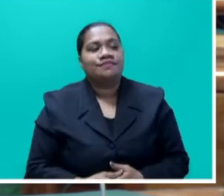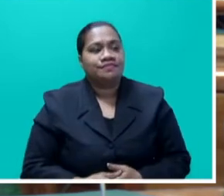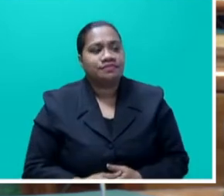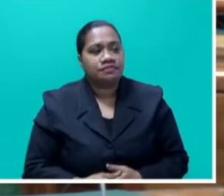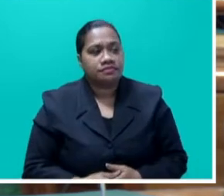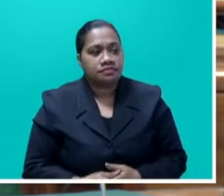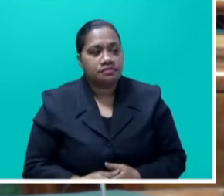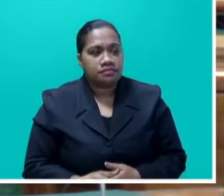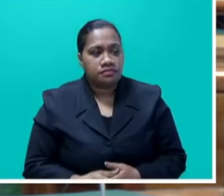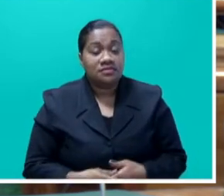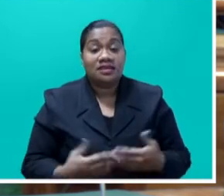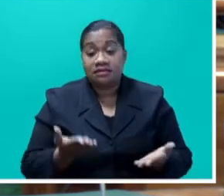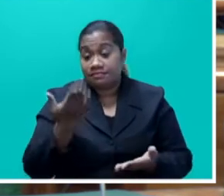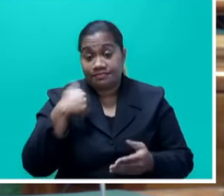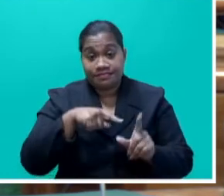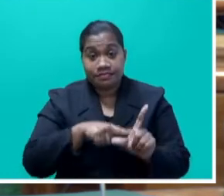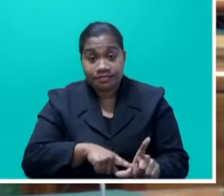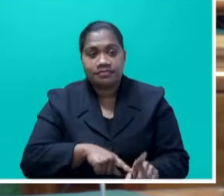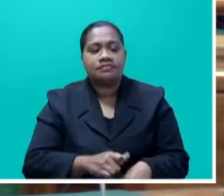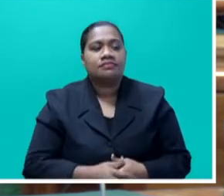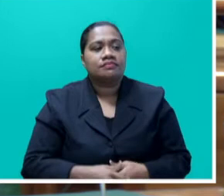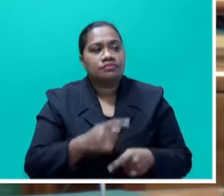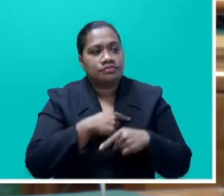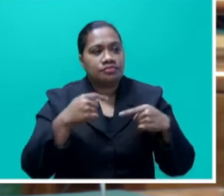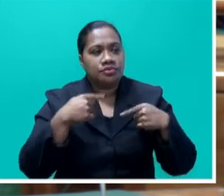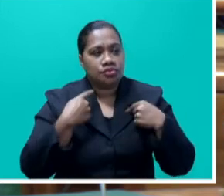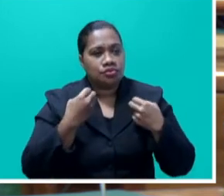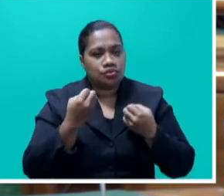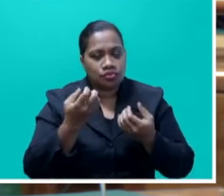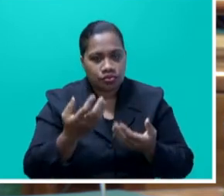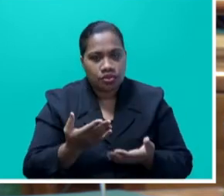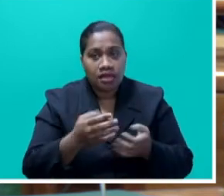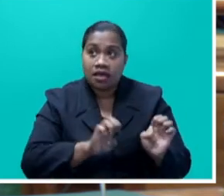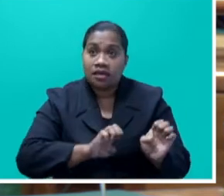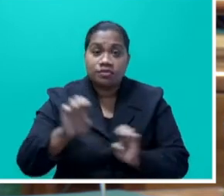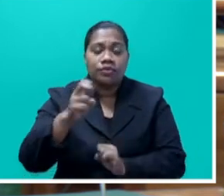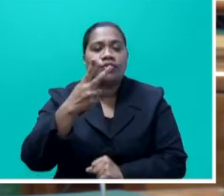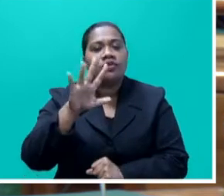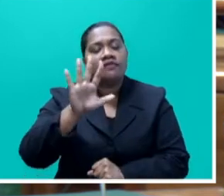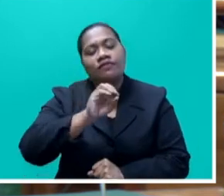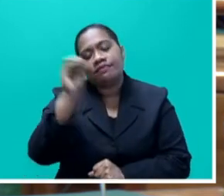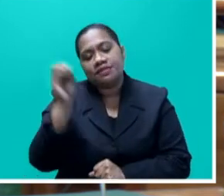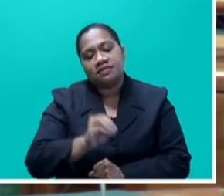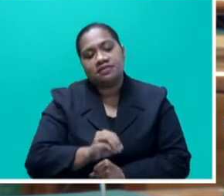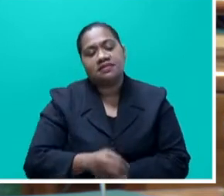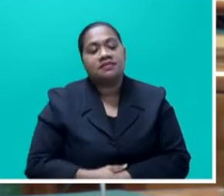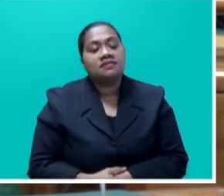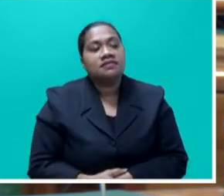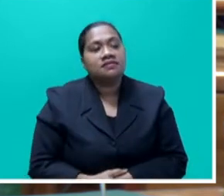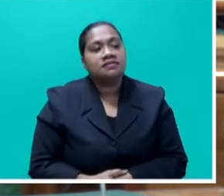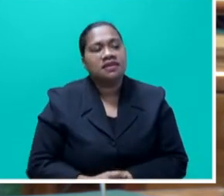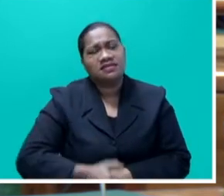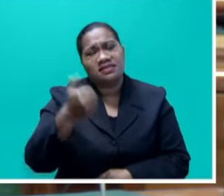fact, in fact, last year, we raised exports by 25%, Mr. Speaker say, in dollar terms, Mr. Speaker say. And